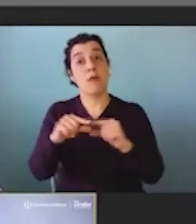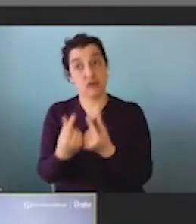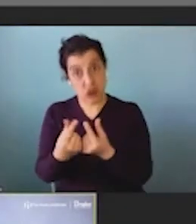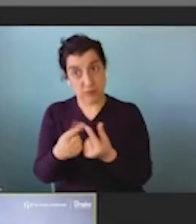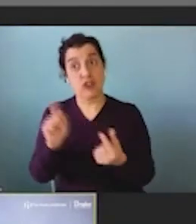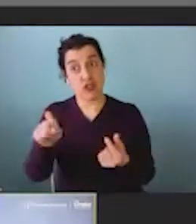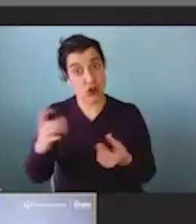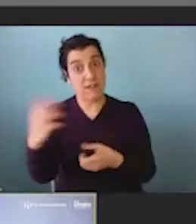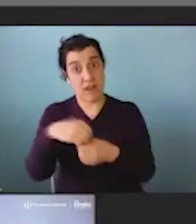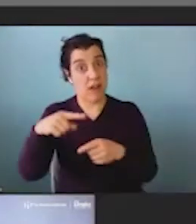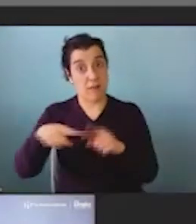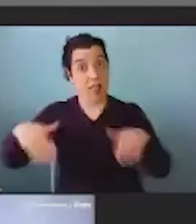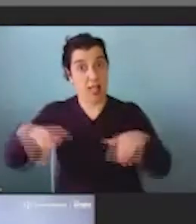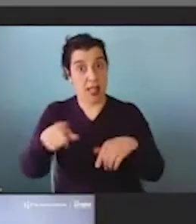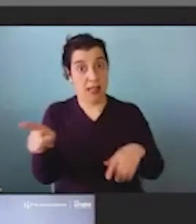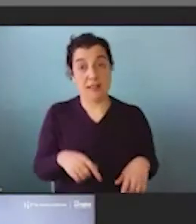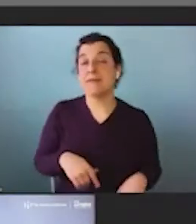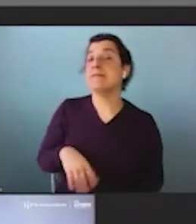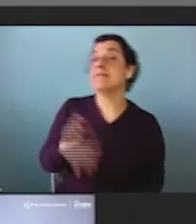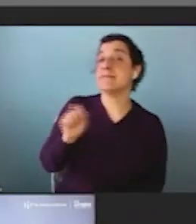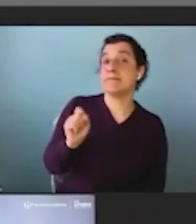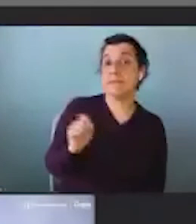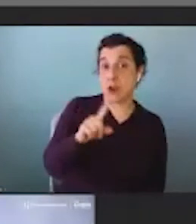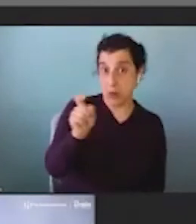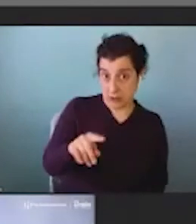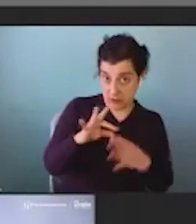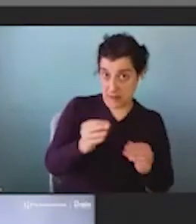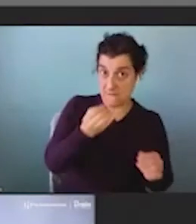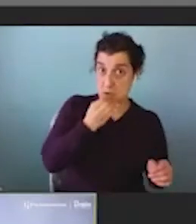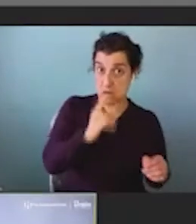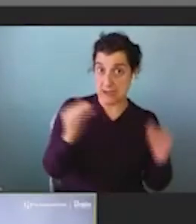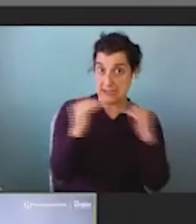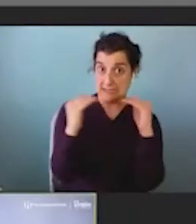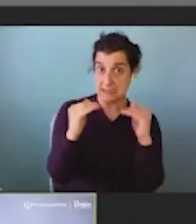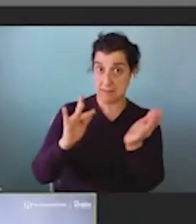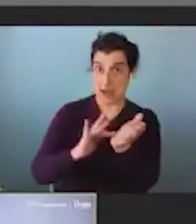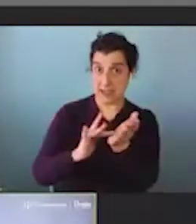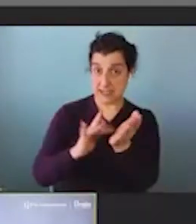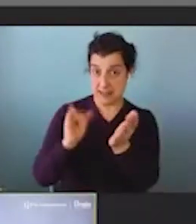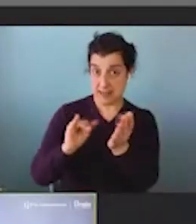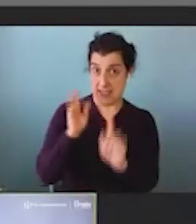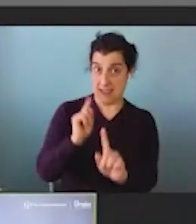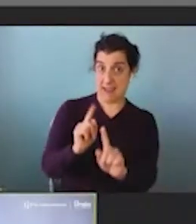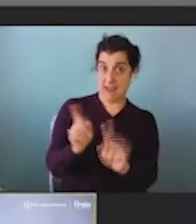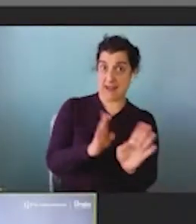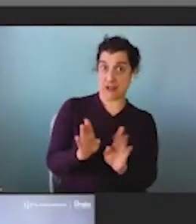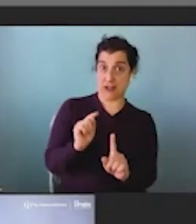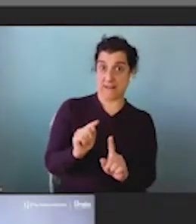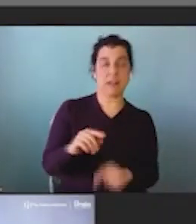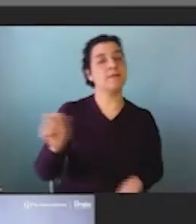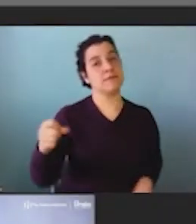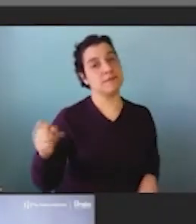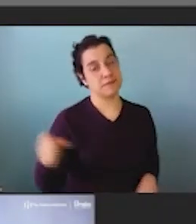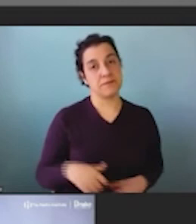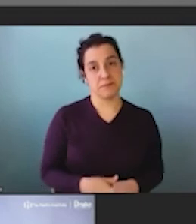part of this? Yeah, thank you. And the question was on the Food is Medicine Initiative, right? Yeah, that is correct. Yeah. Yeah. So so so I